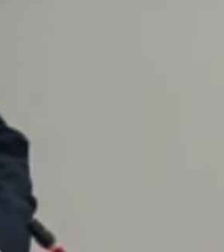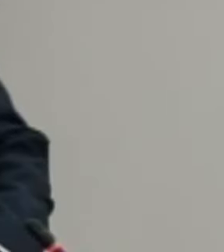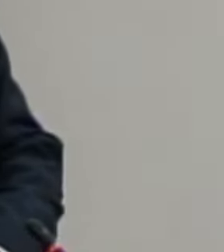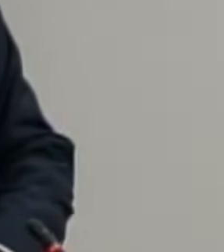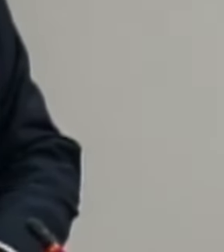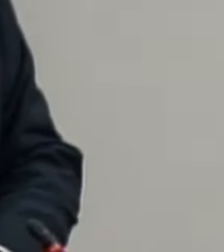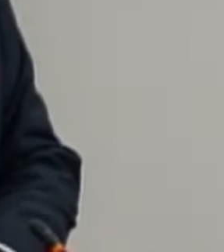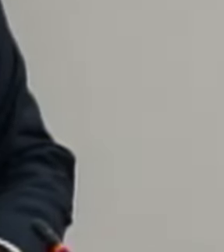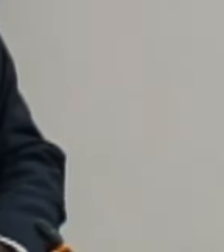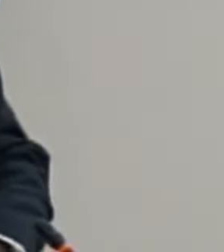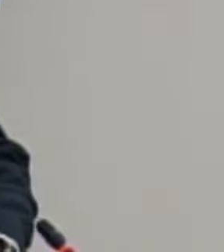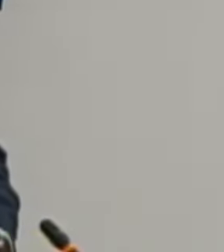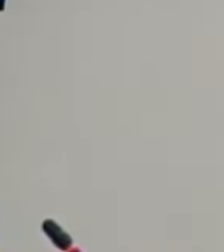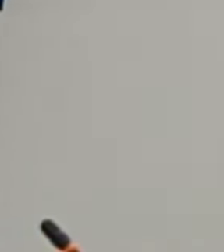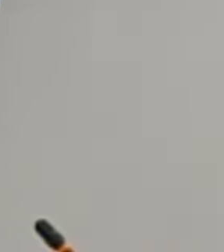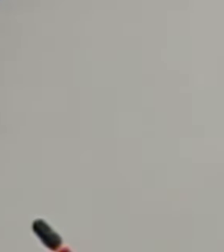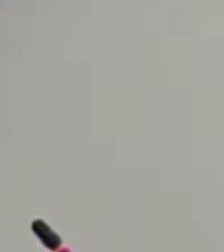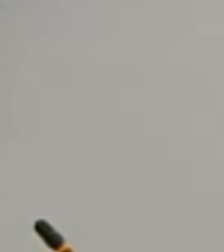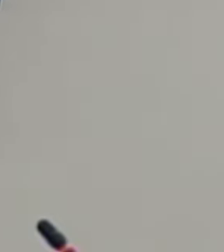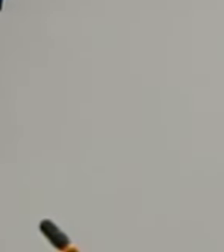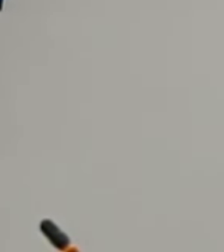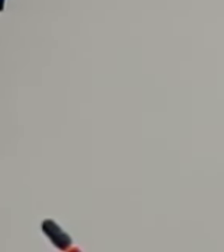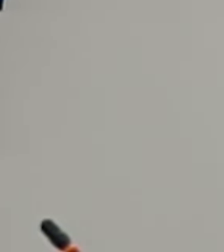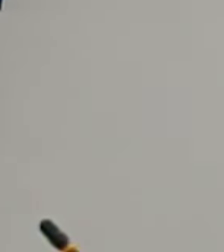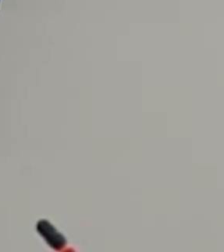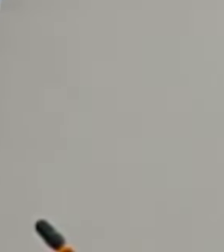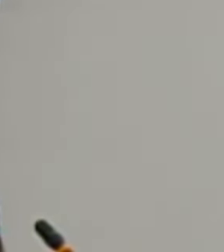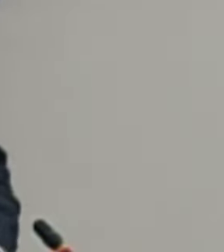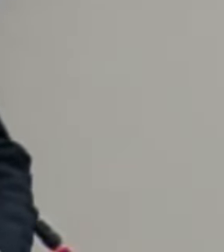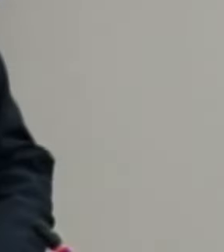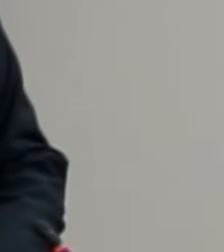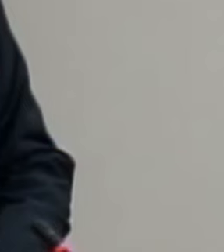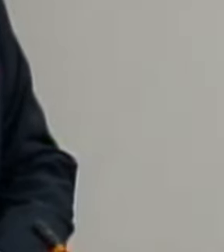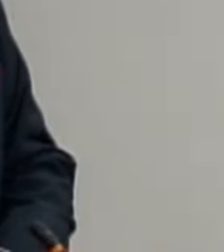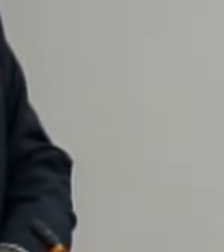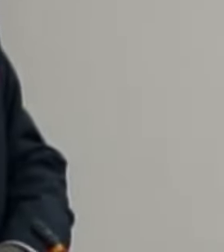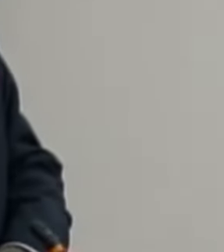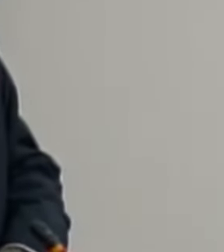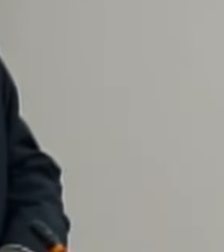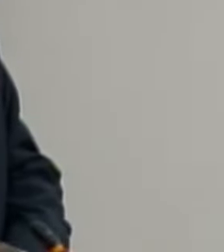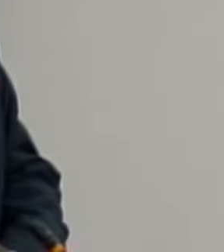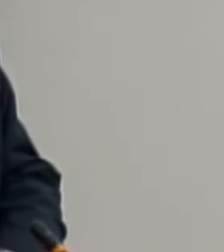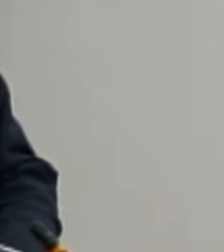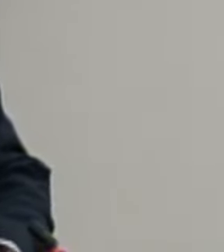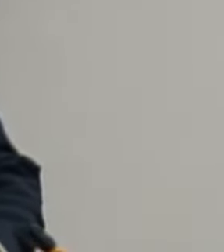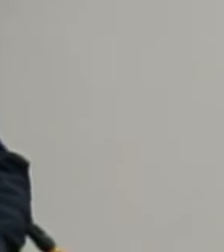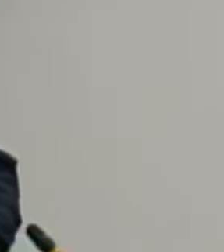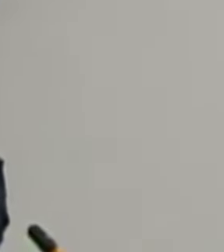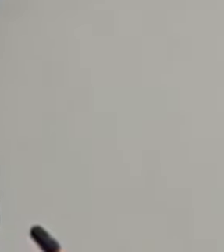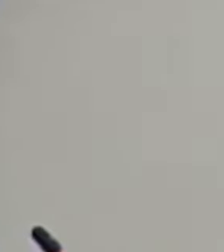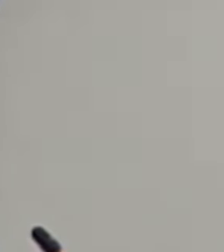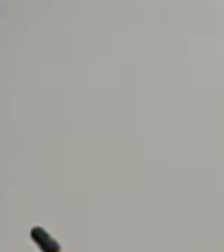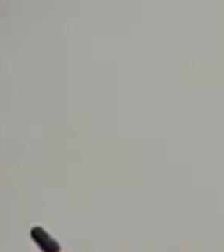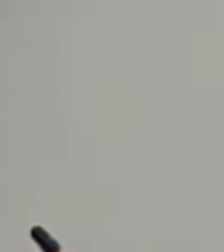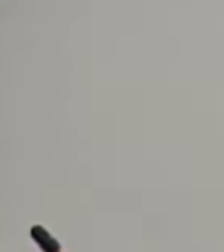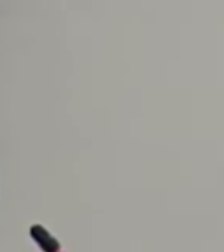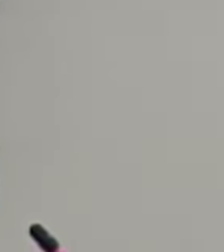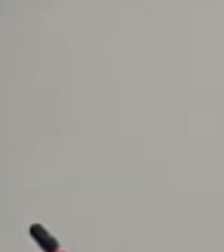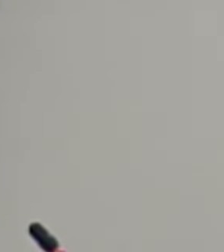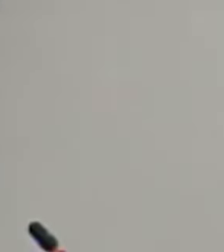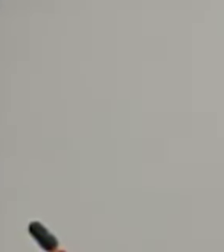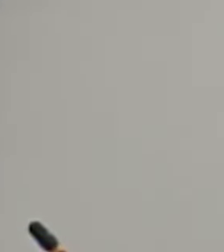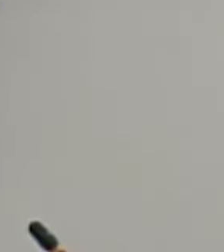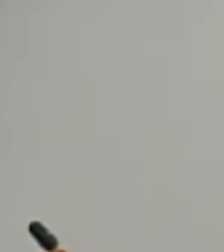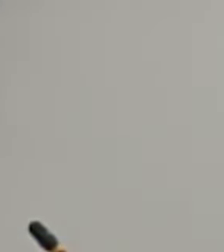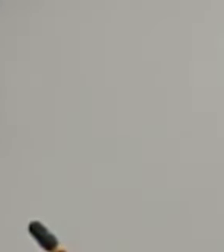to those in our jurisdiction who are suffering as a result